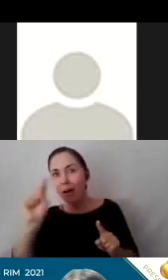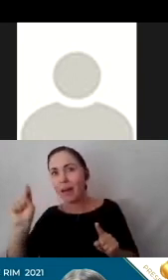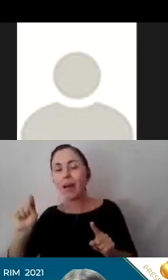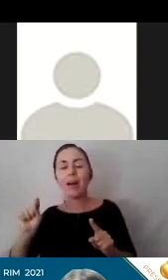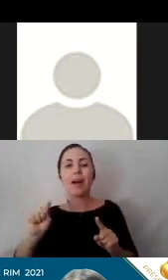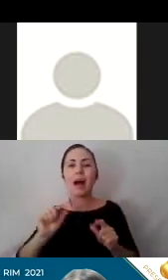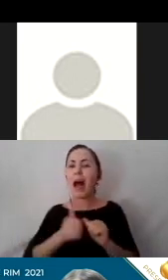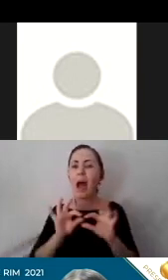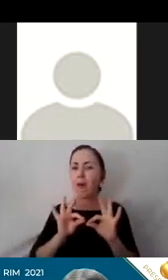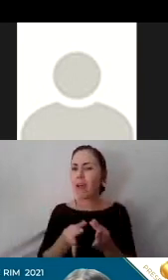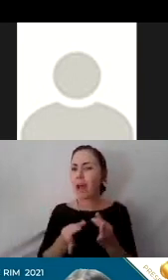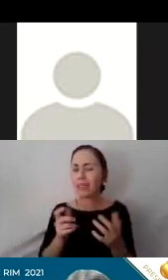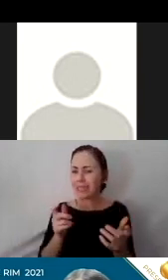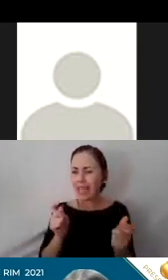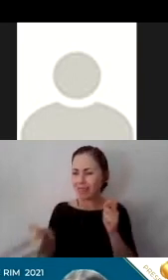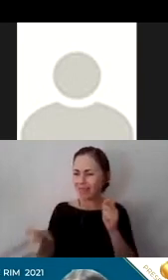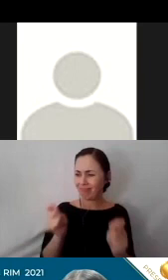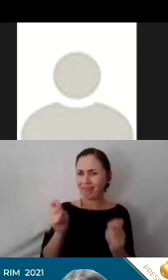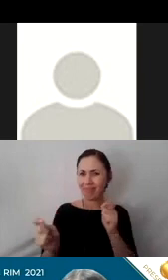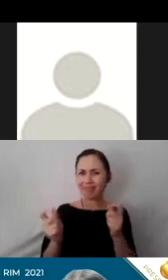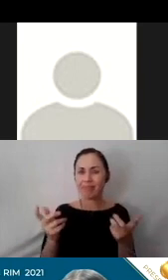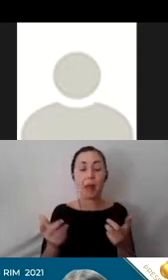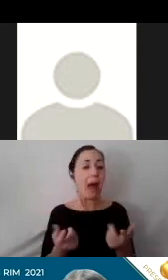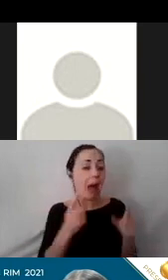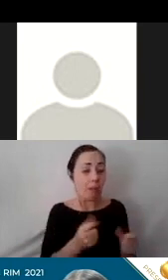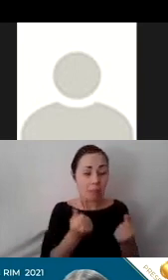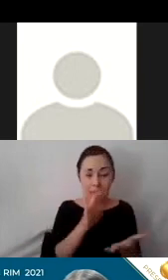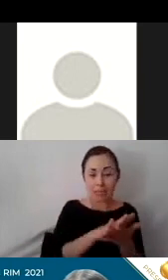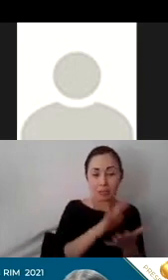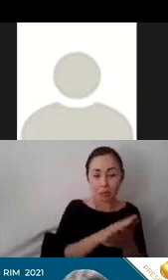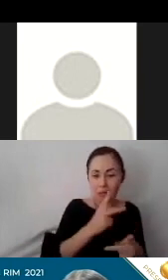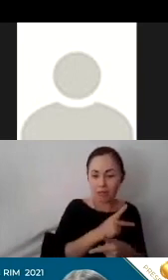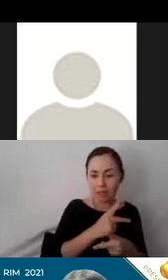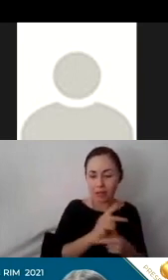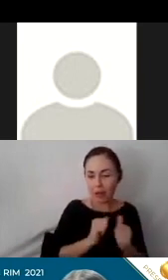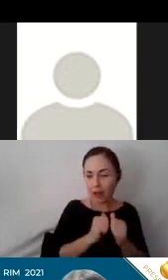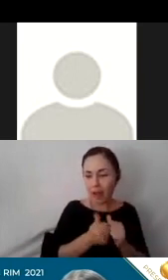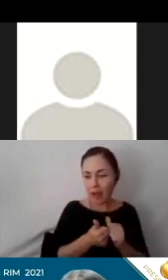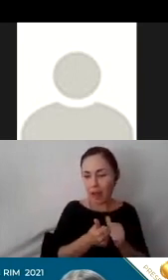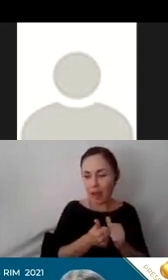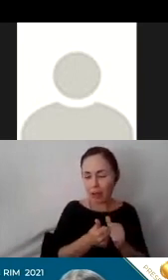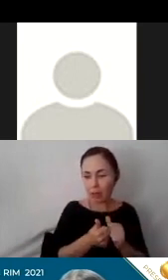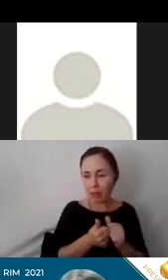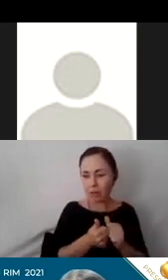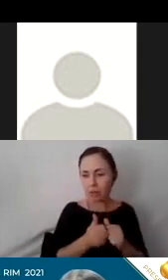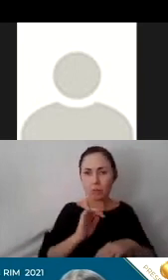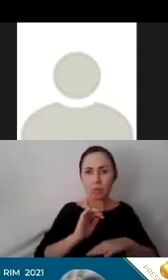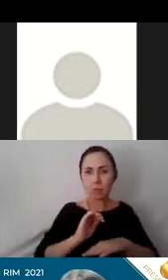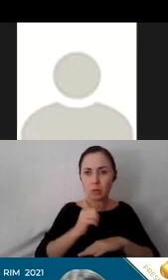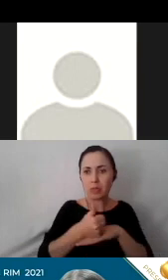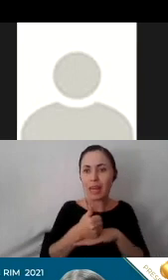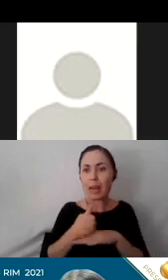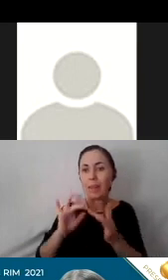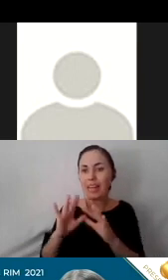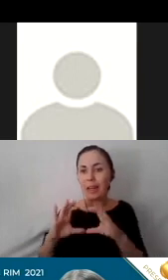families can adjust to this. And many schools have found ways to get, either create a internet kind of hub